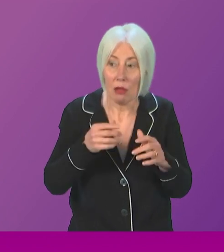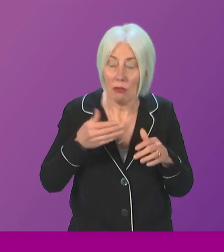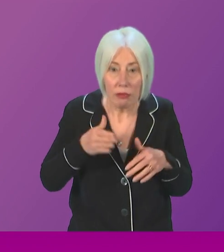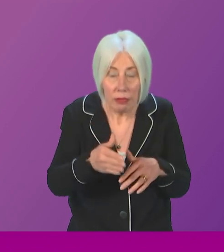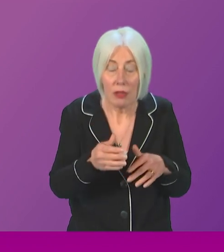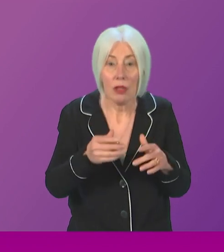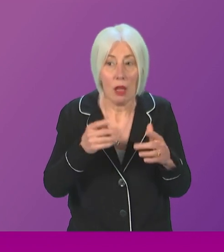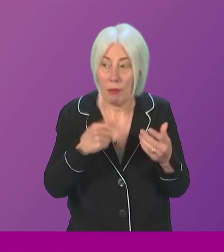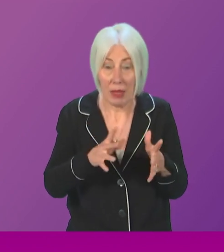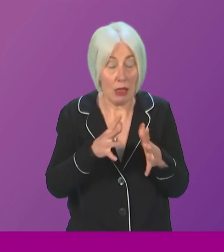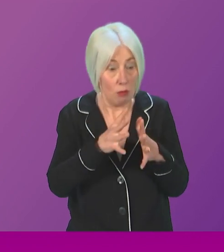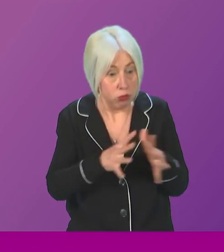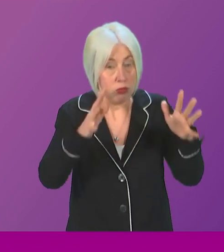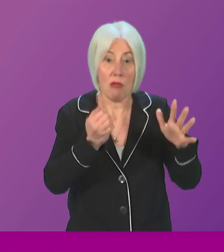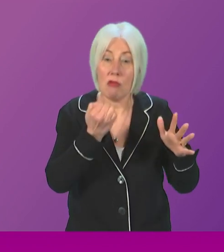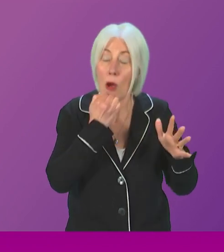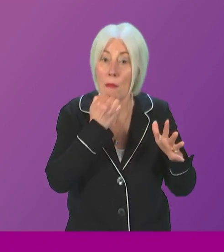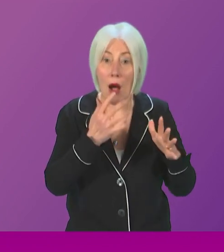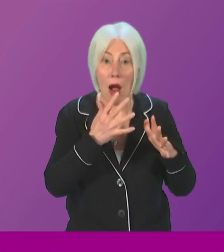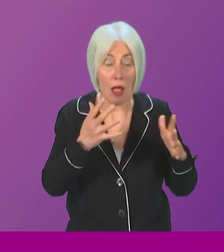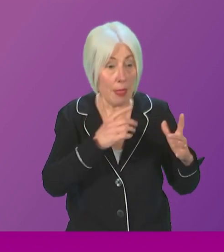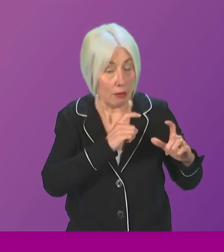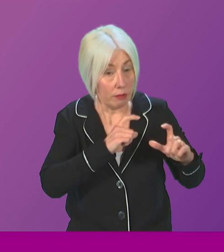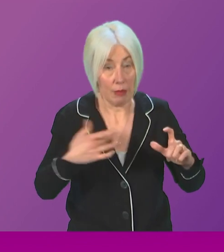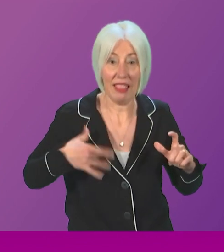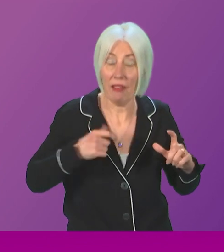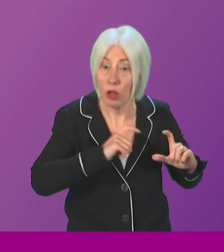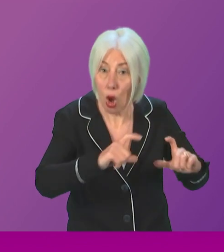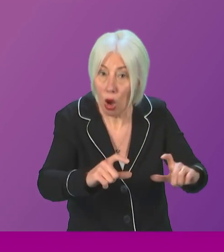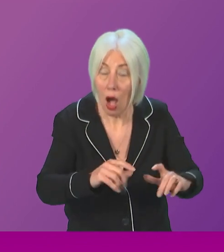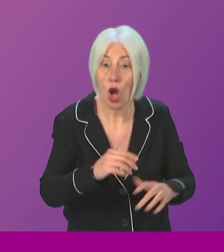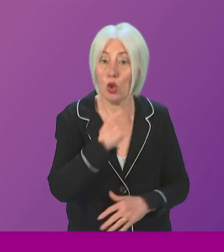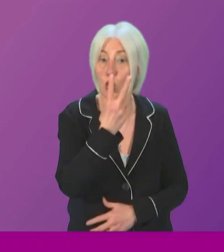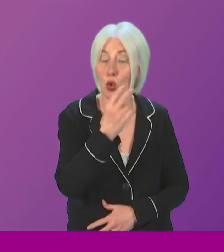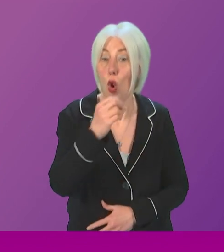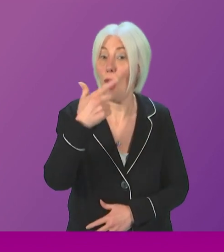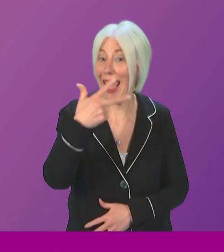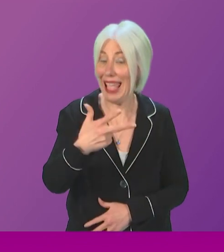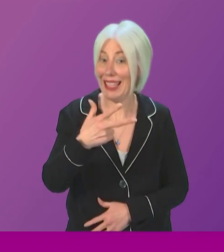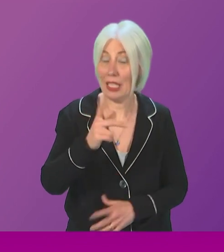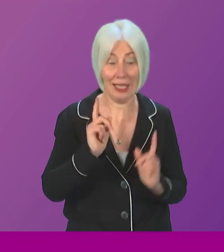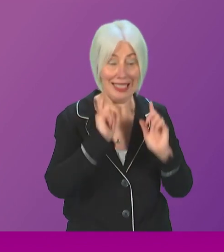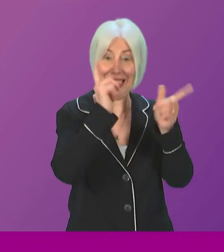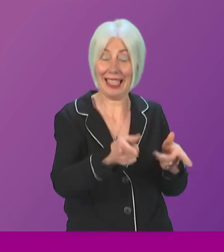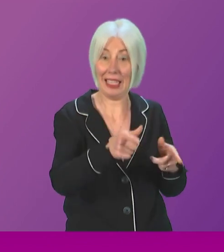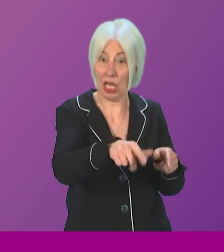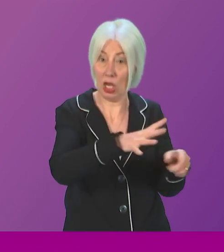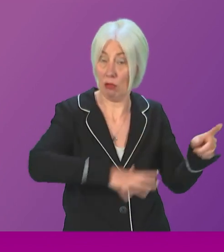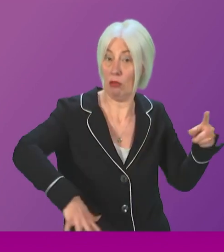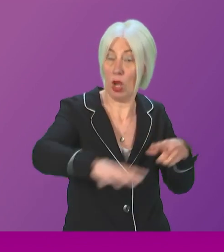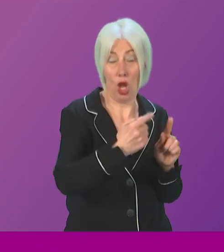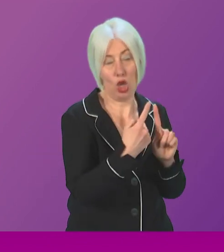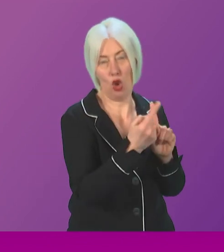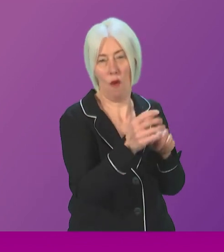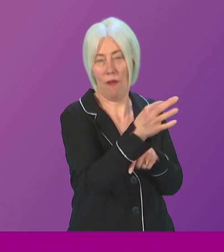they've increased in age, they've increased in density. So the 2008 designation of the Lamlash Bay no-take zone off the coast of